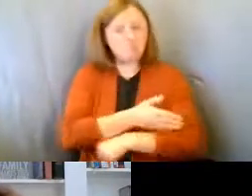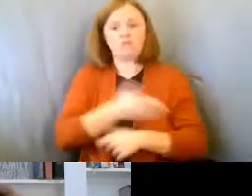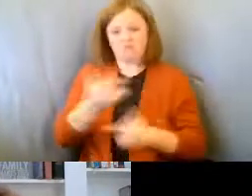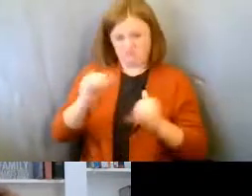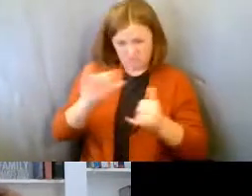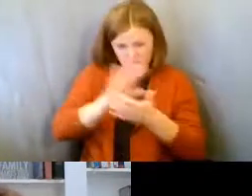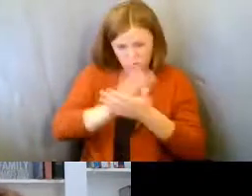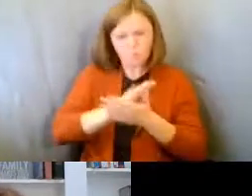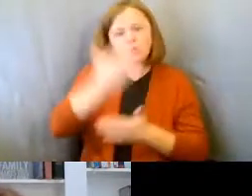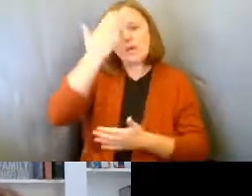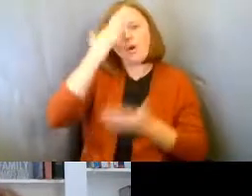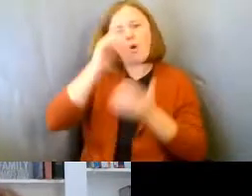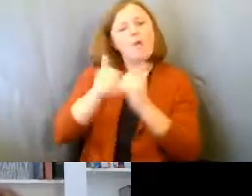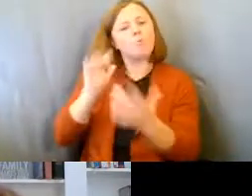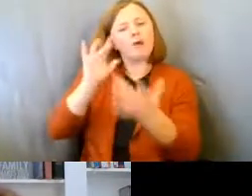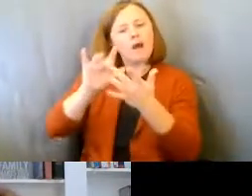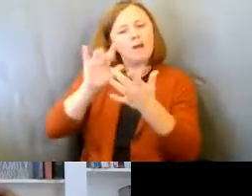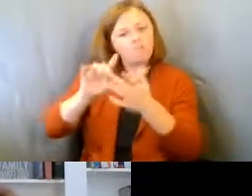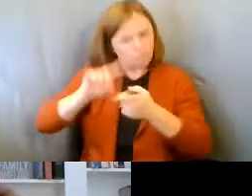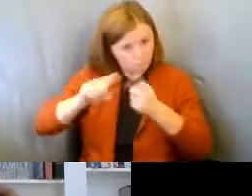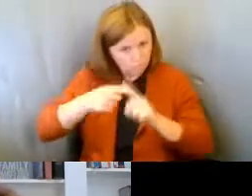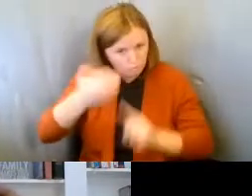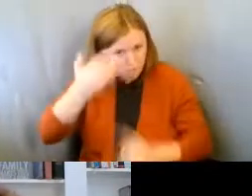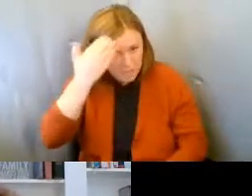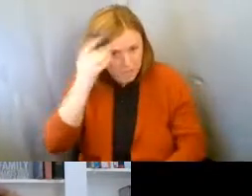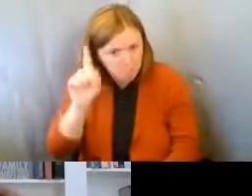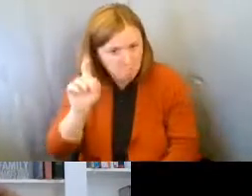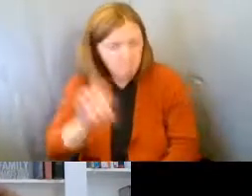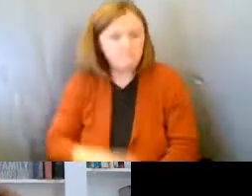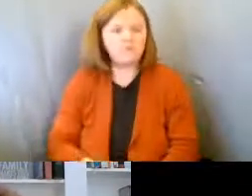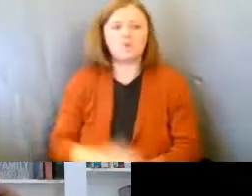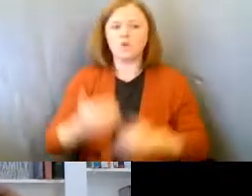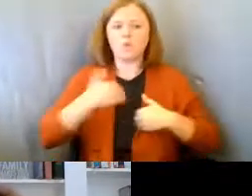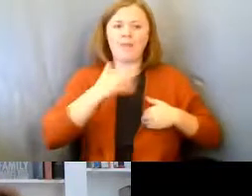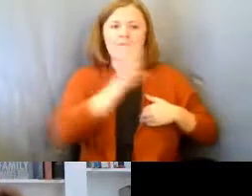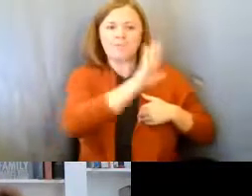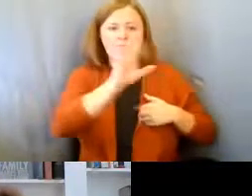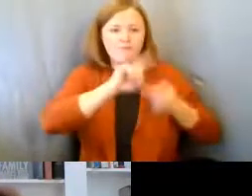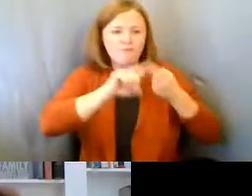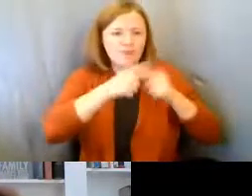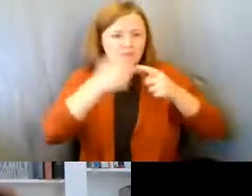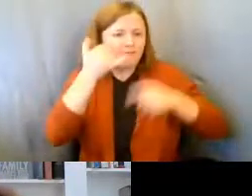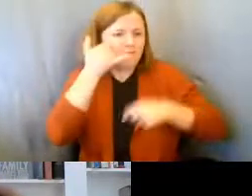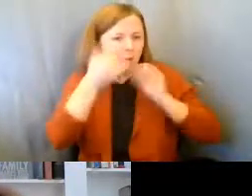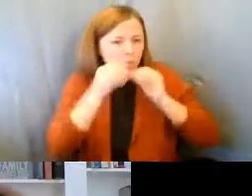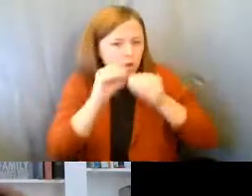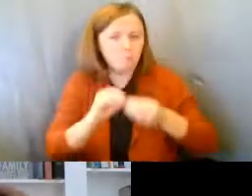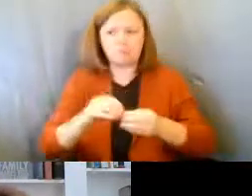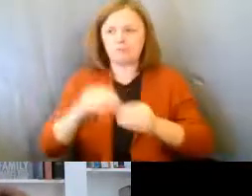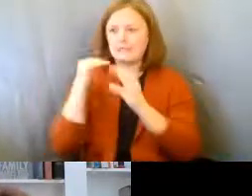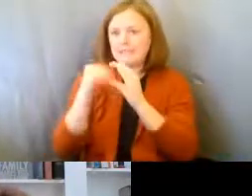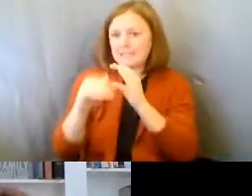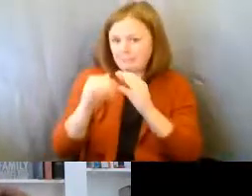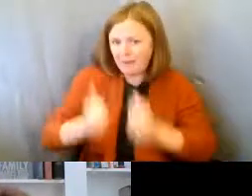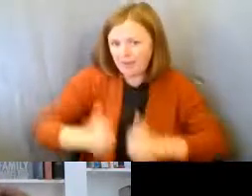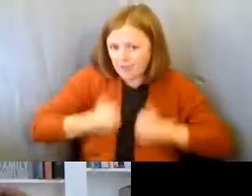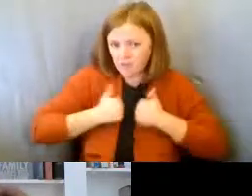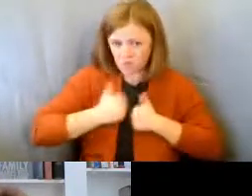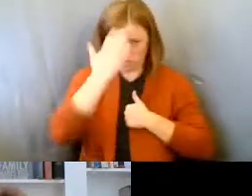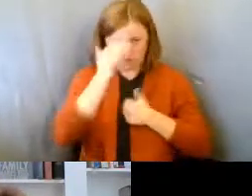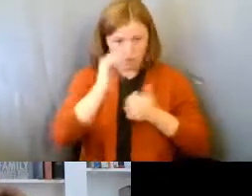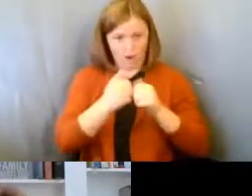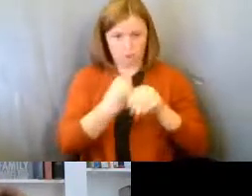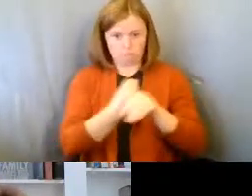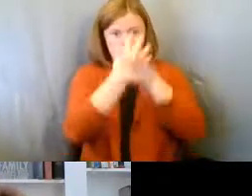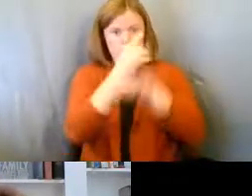how to contact their friends? Do they have lists of phone numbers or emails? Do they know how to Zoom